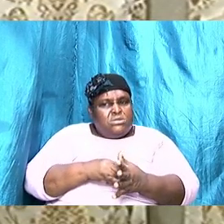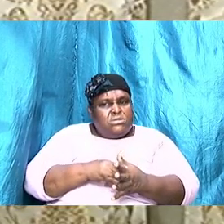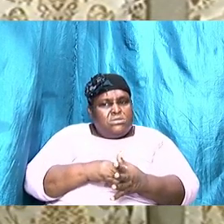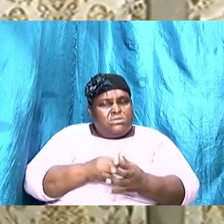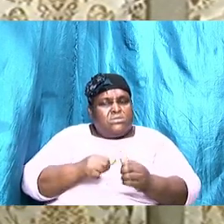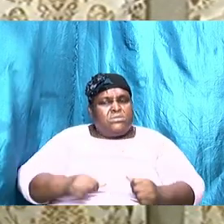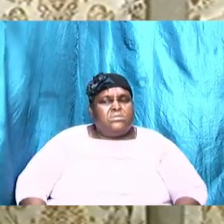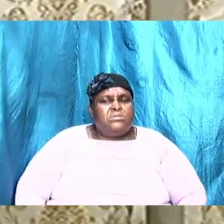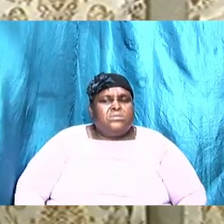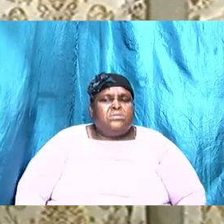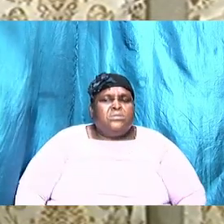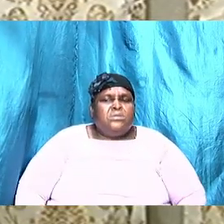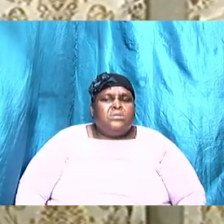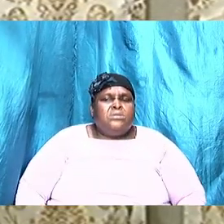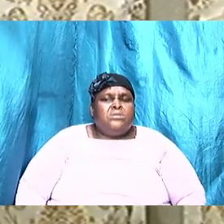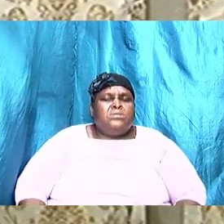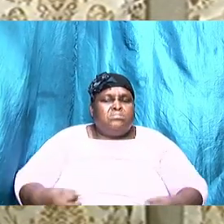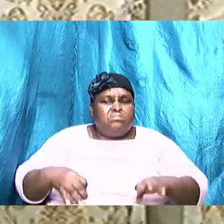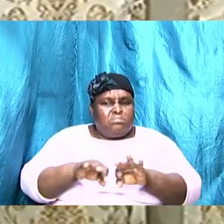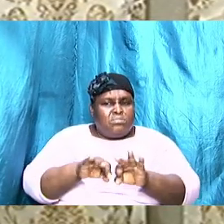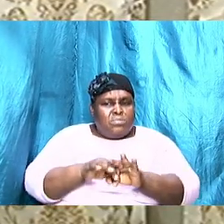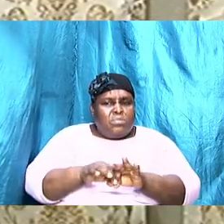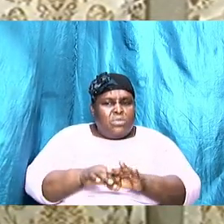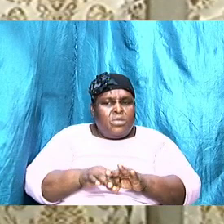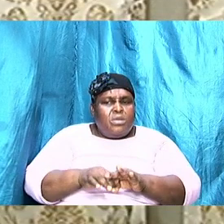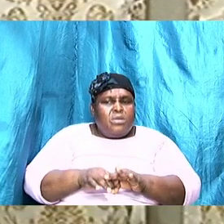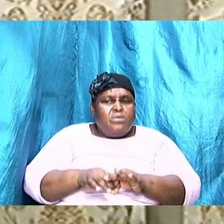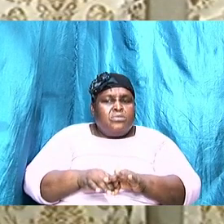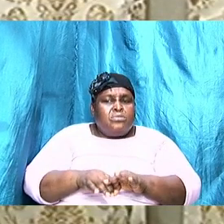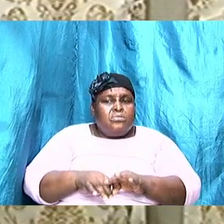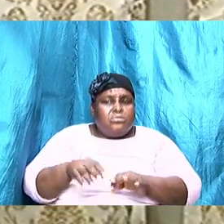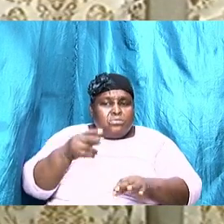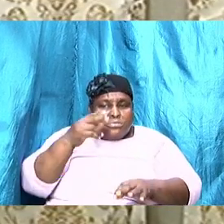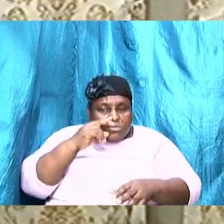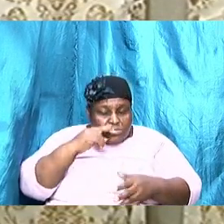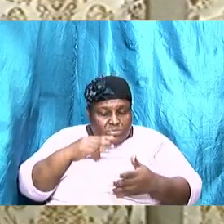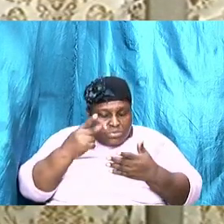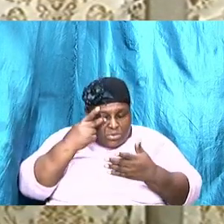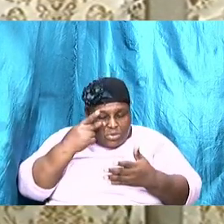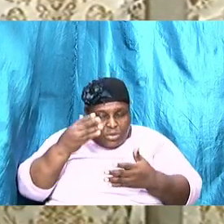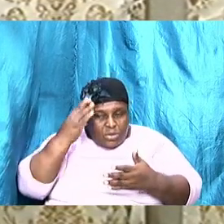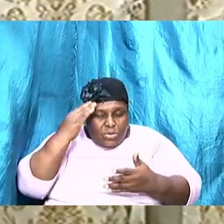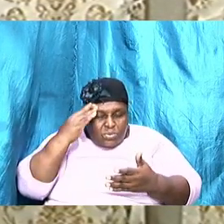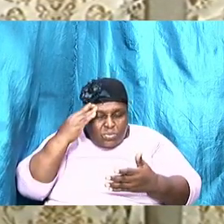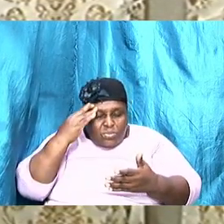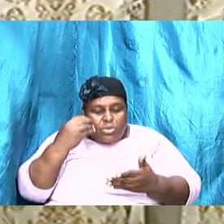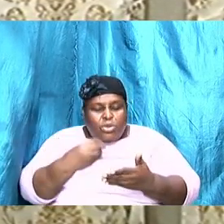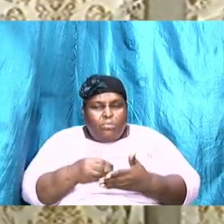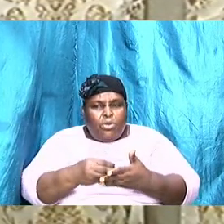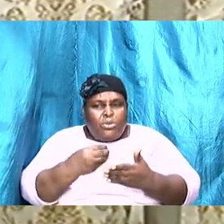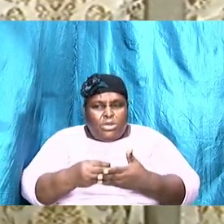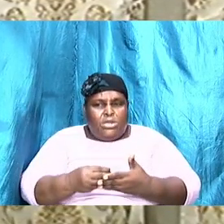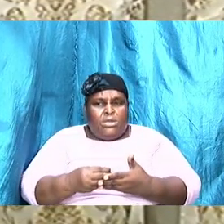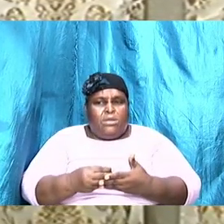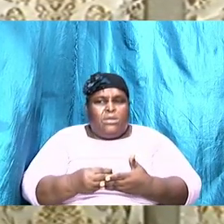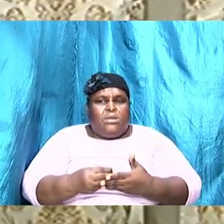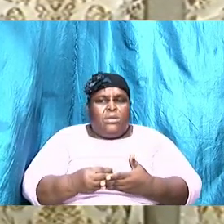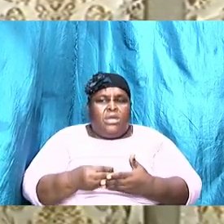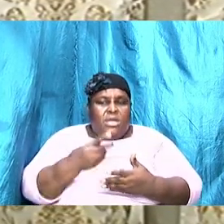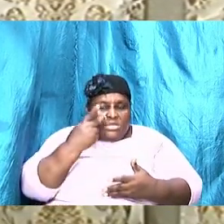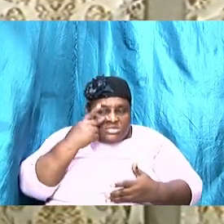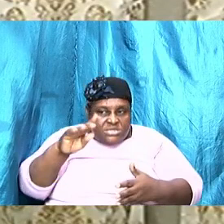essentially means to look at your money budget and see what you have that's what